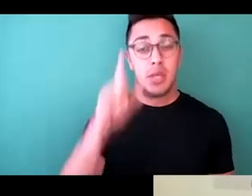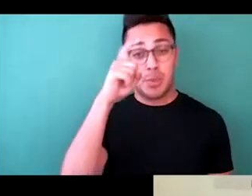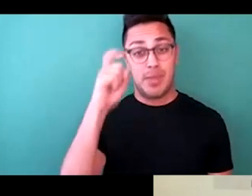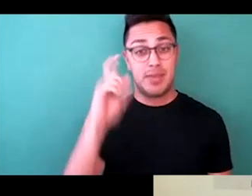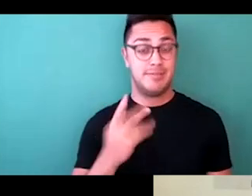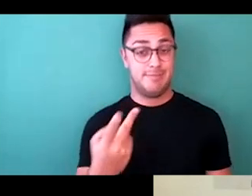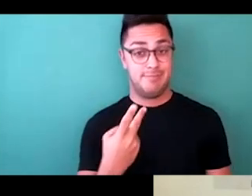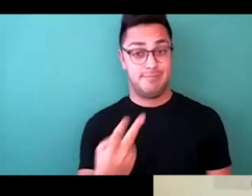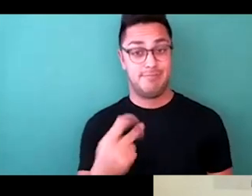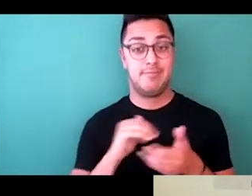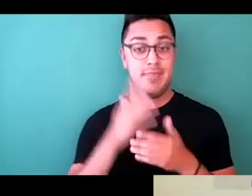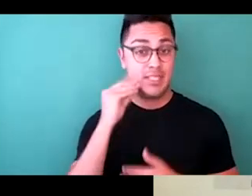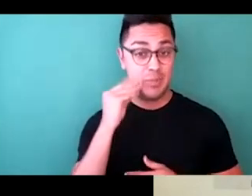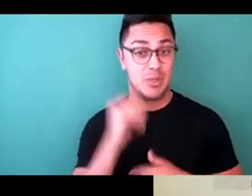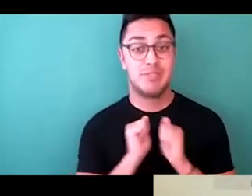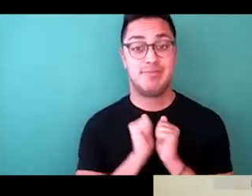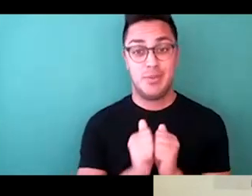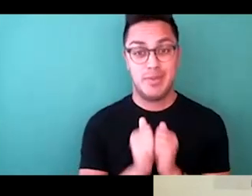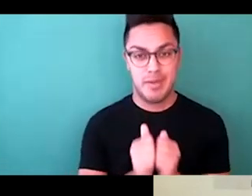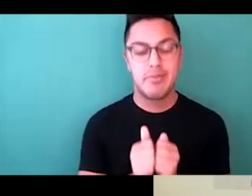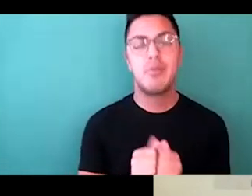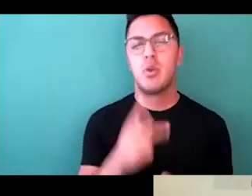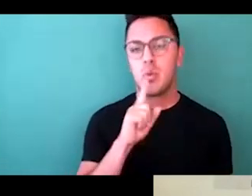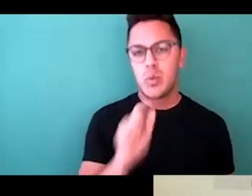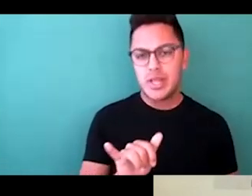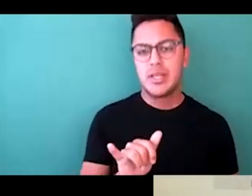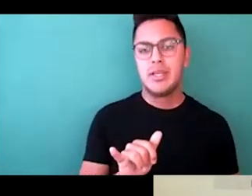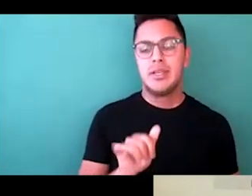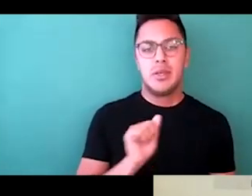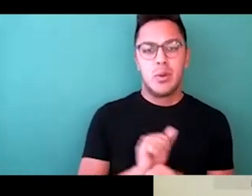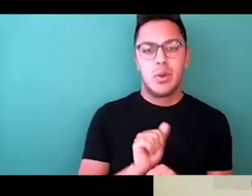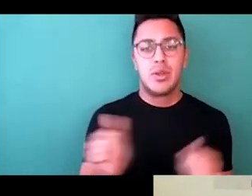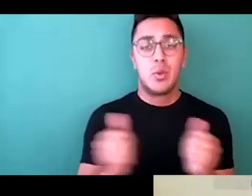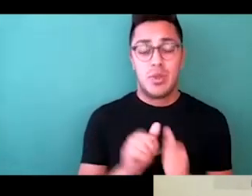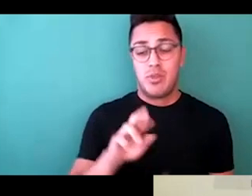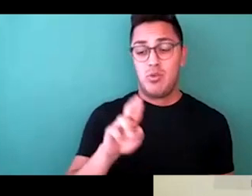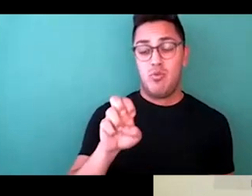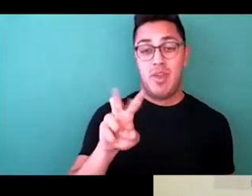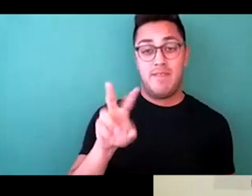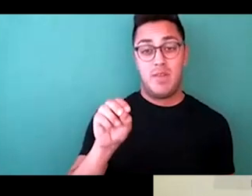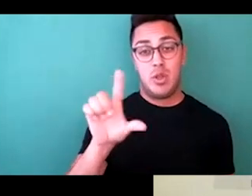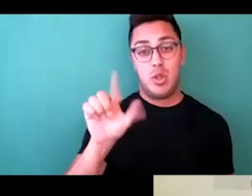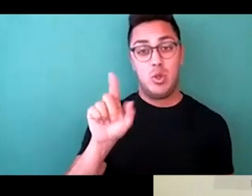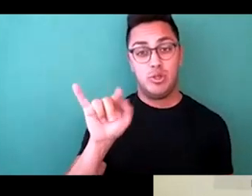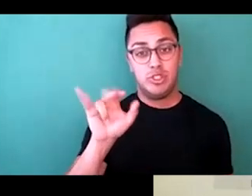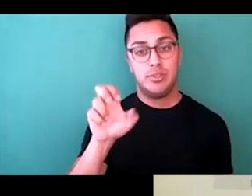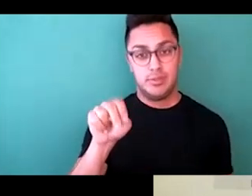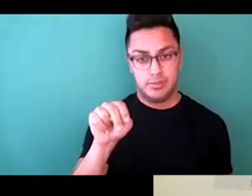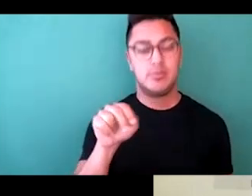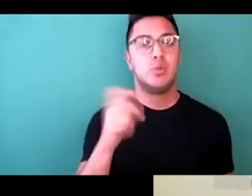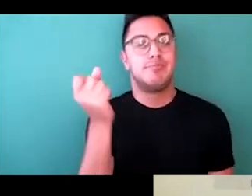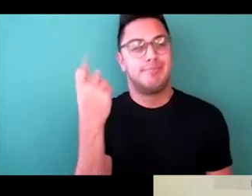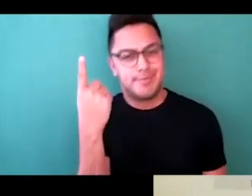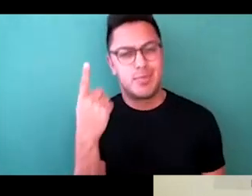together and really working with Revolution to understand what does it take